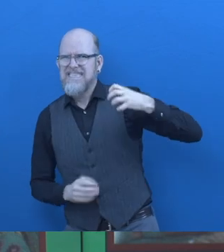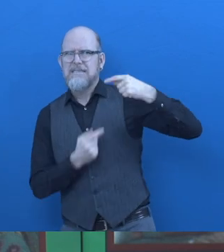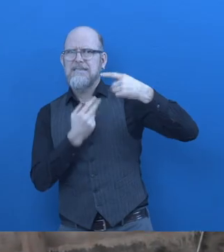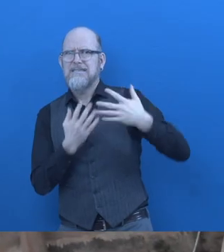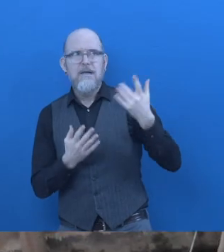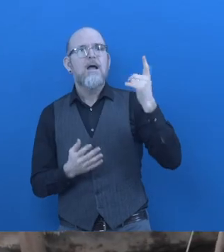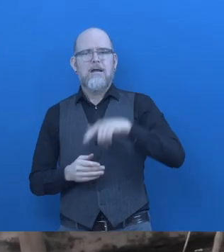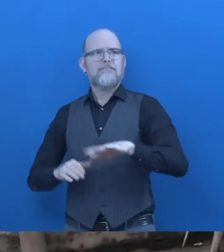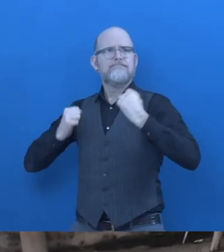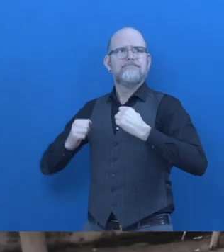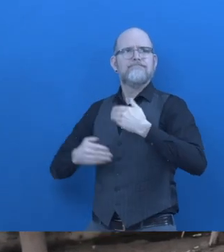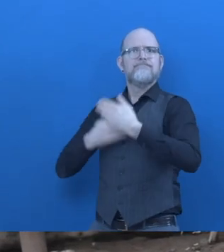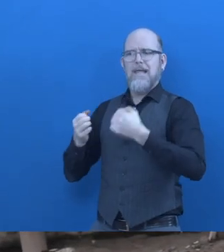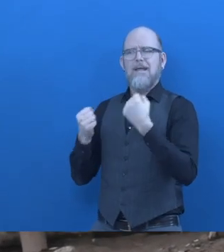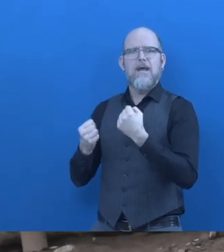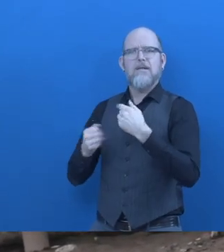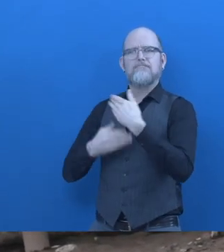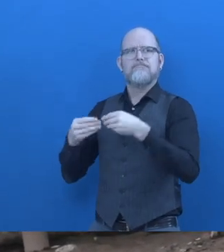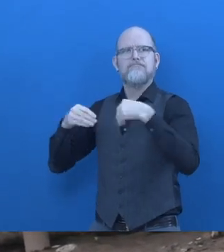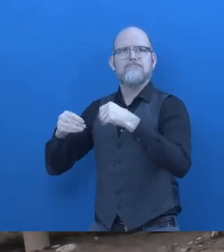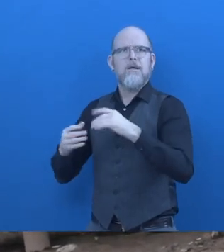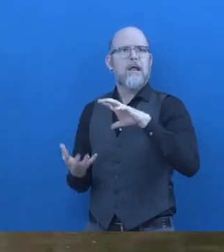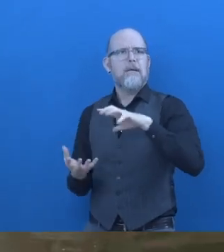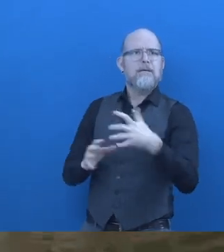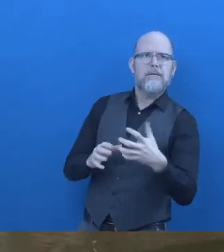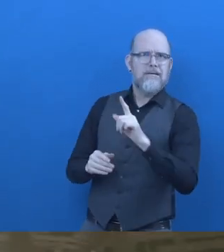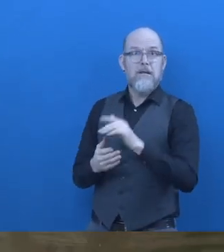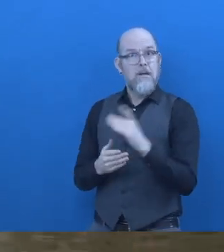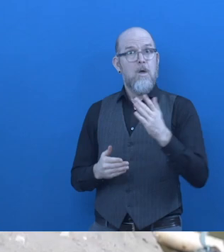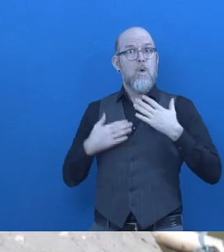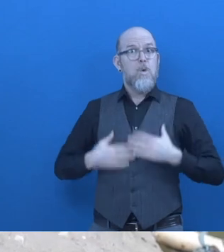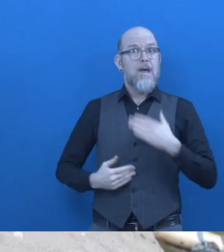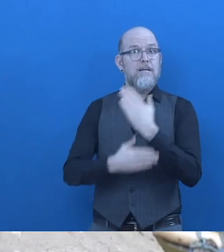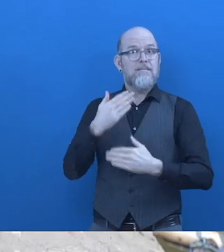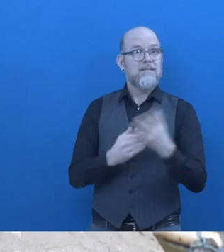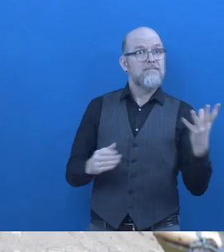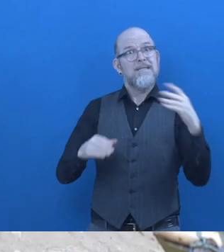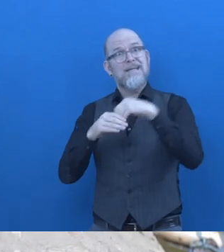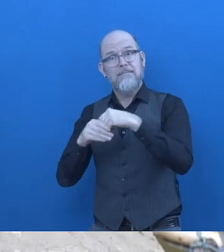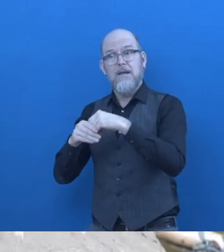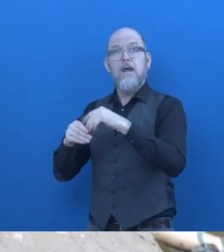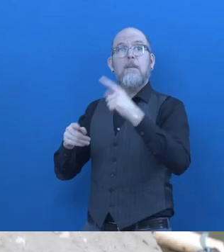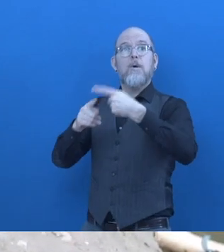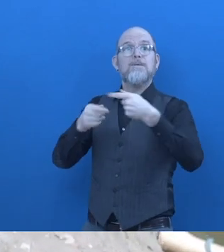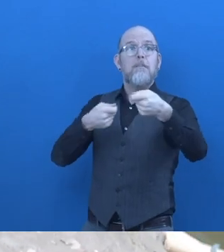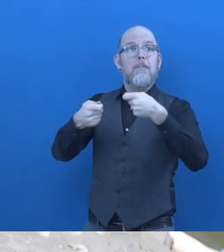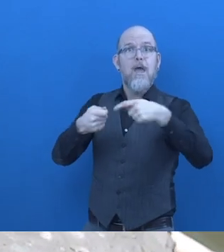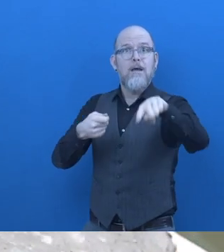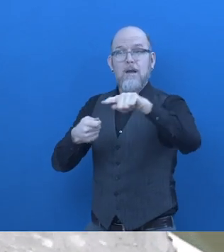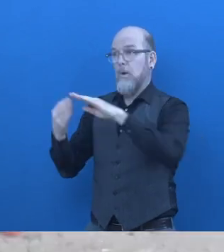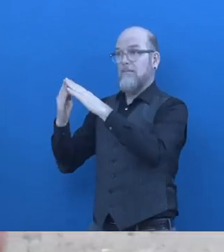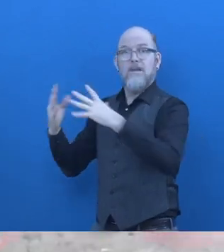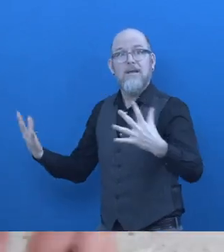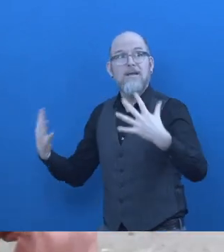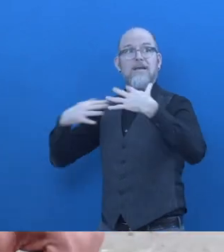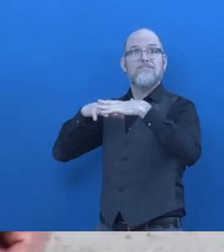facing now and then. And here the people with disabilities, communities and the market are working together